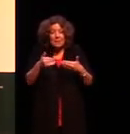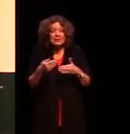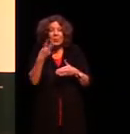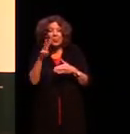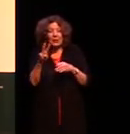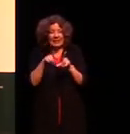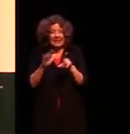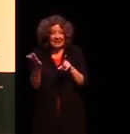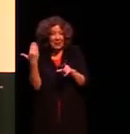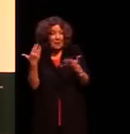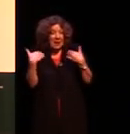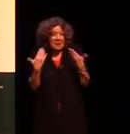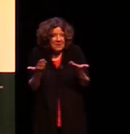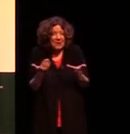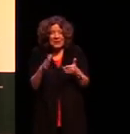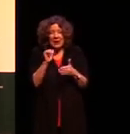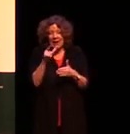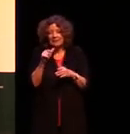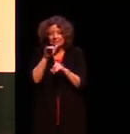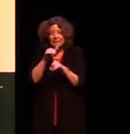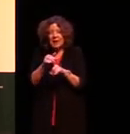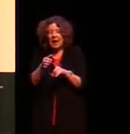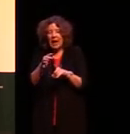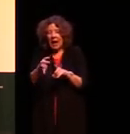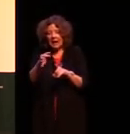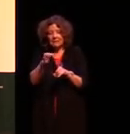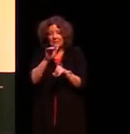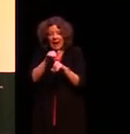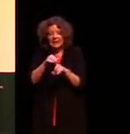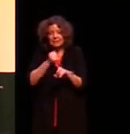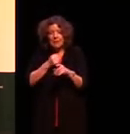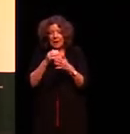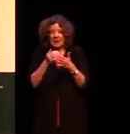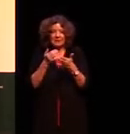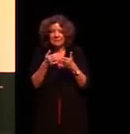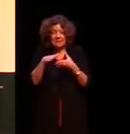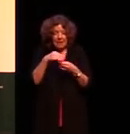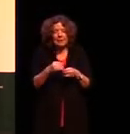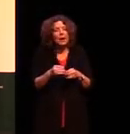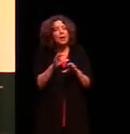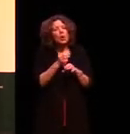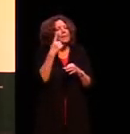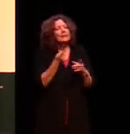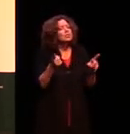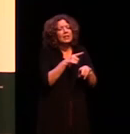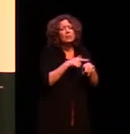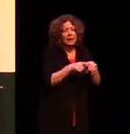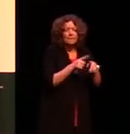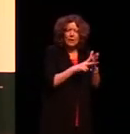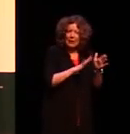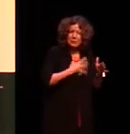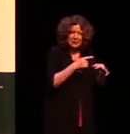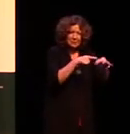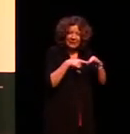um I don't think it has changed my English I think that's a very interesting question I don't think it's changed my English I think it has